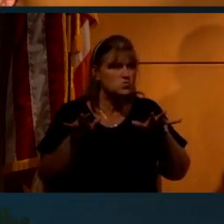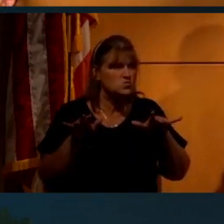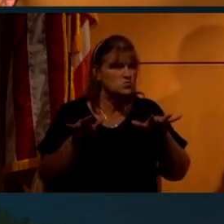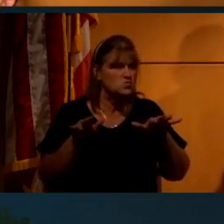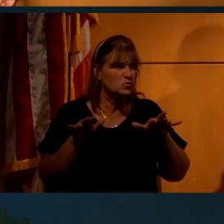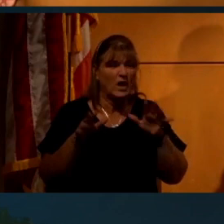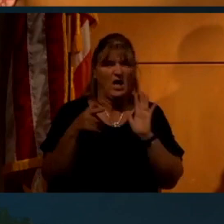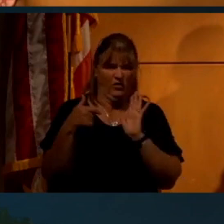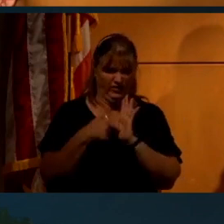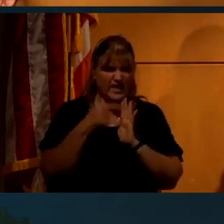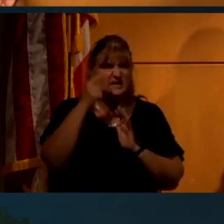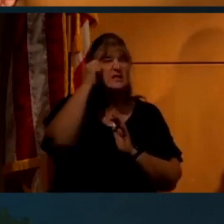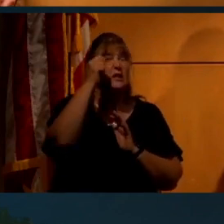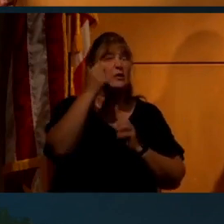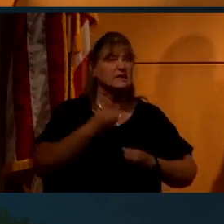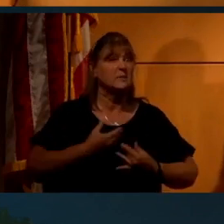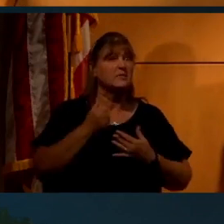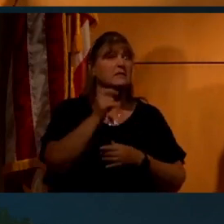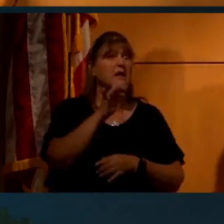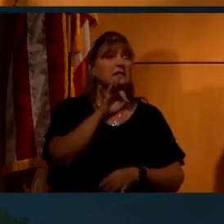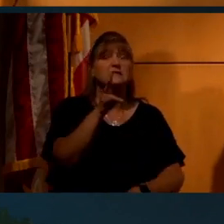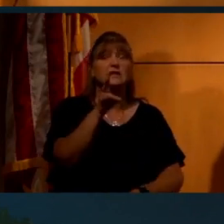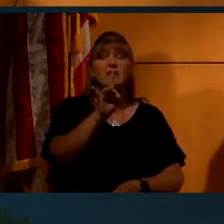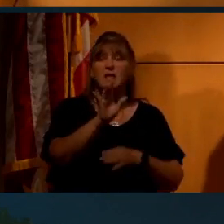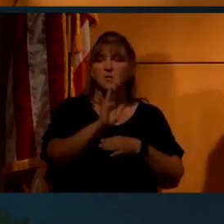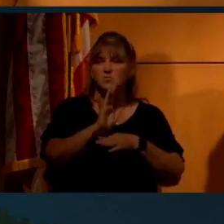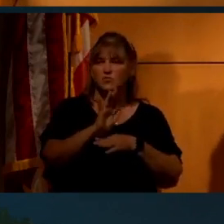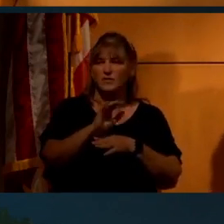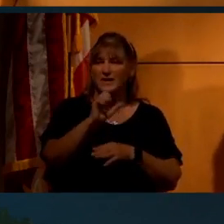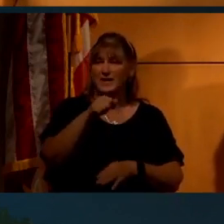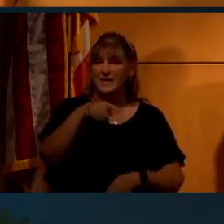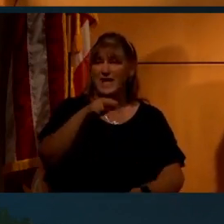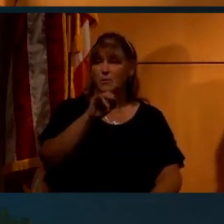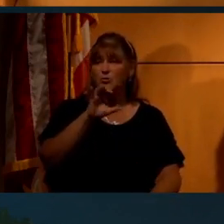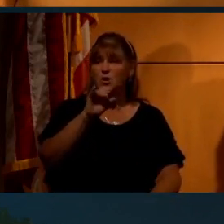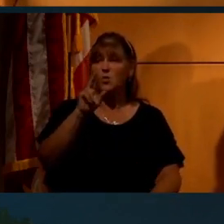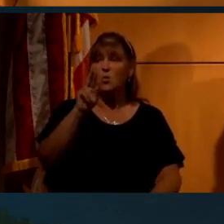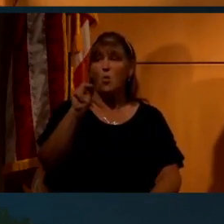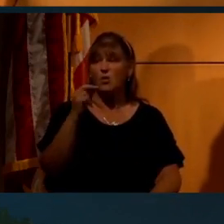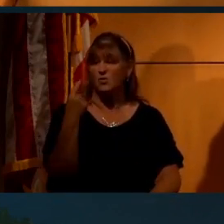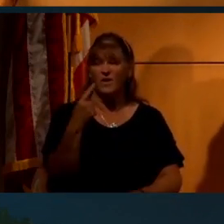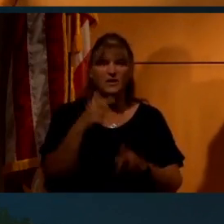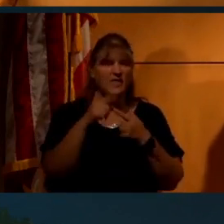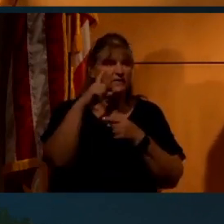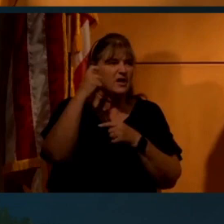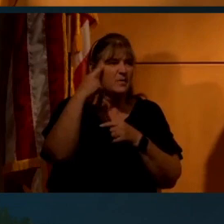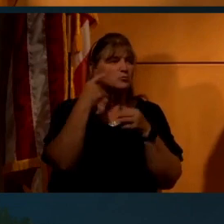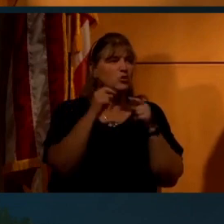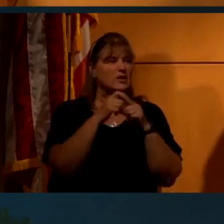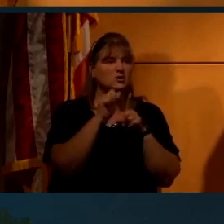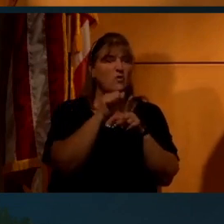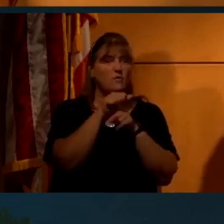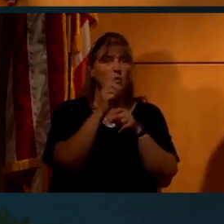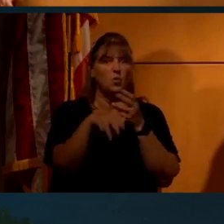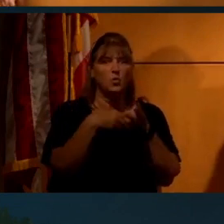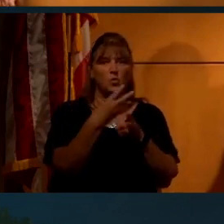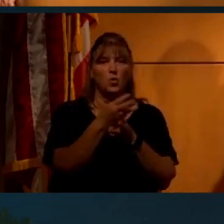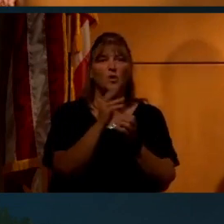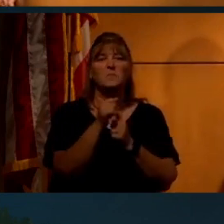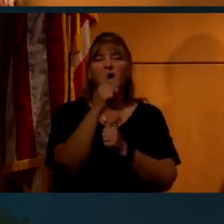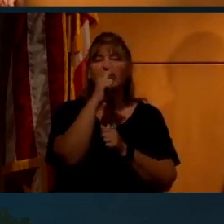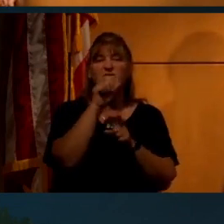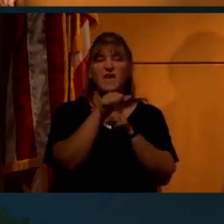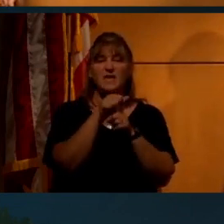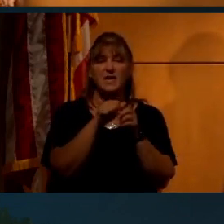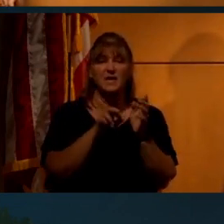This theory inspired the 1978 movie Capricorn One, in which the government attempts to fool the world by faking a